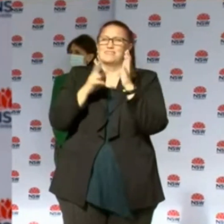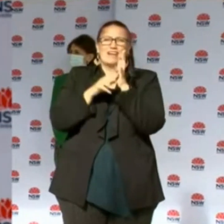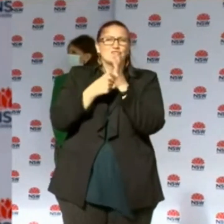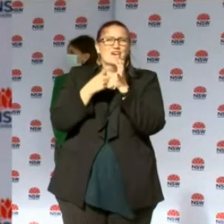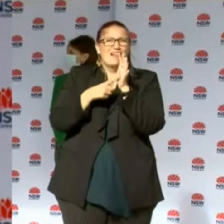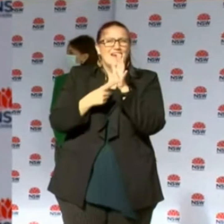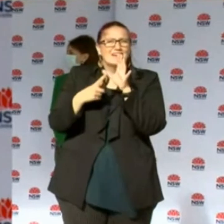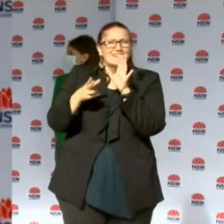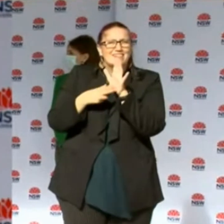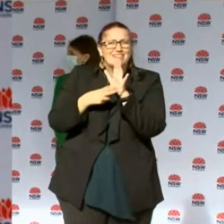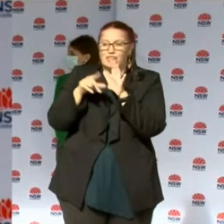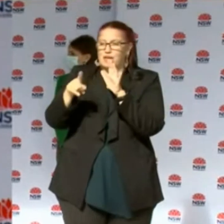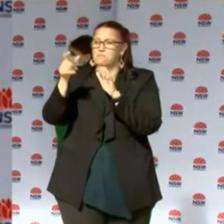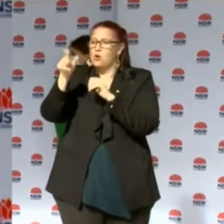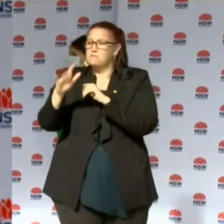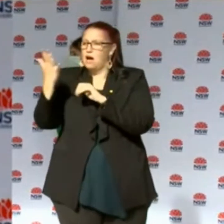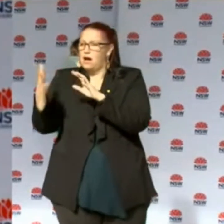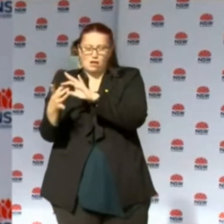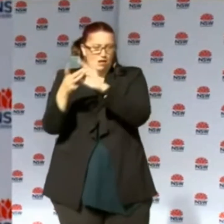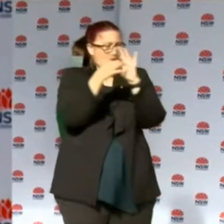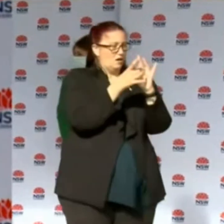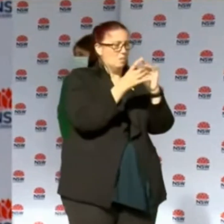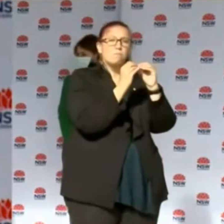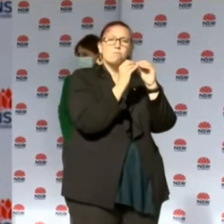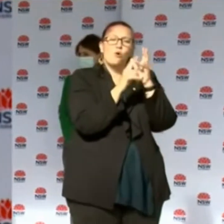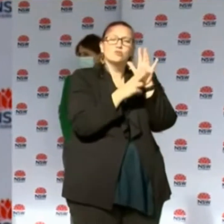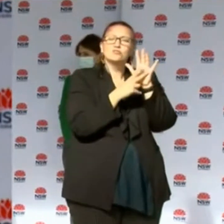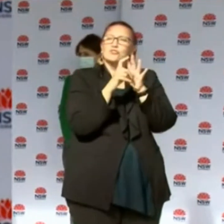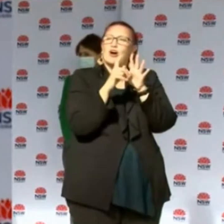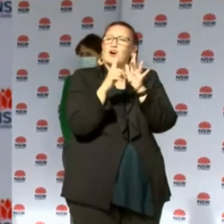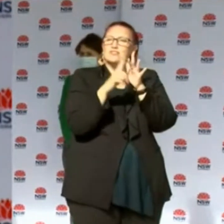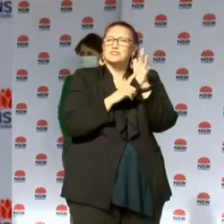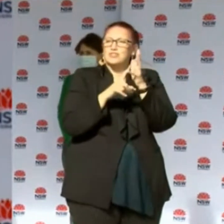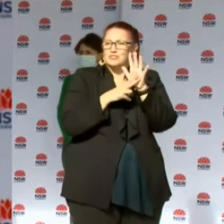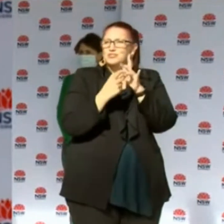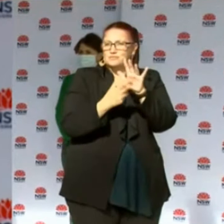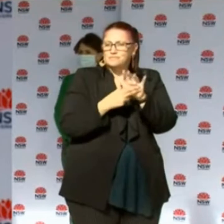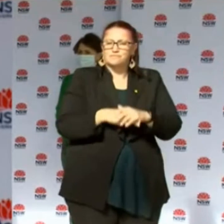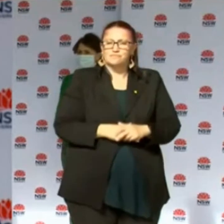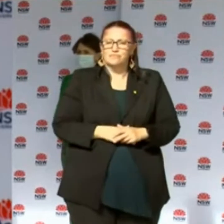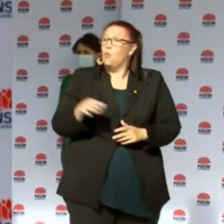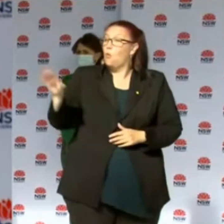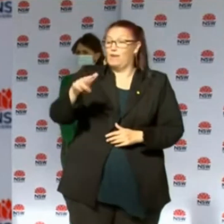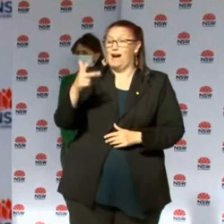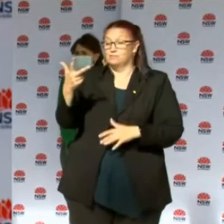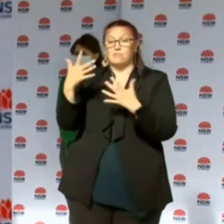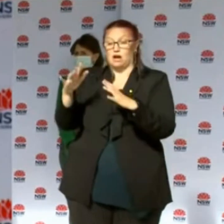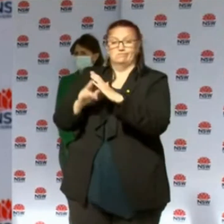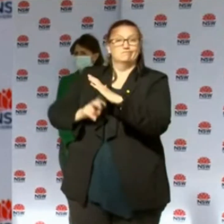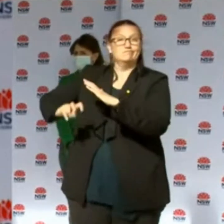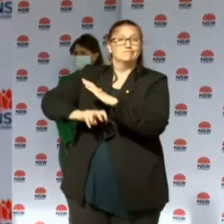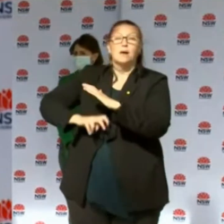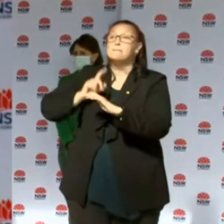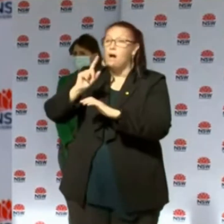case linked to the Bondi cluster. All of the cases have been in isolation but they were for various